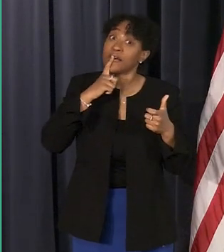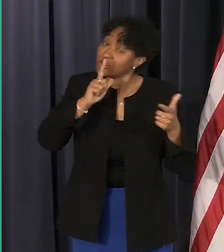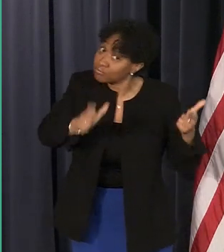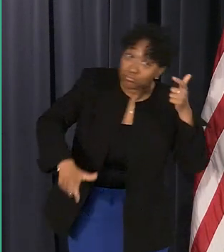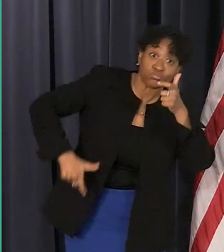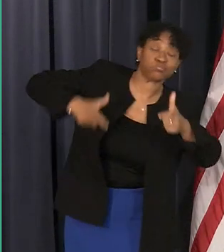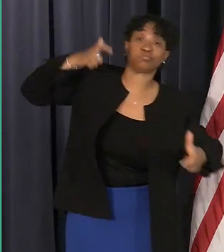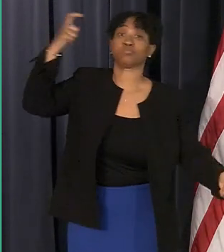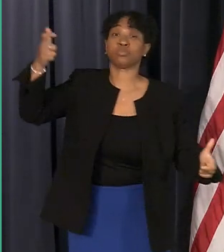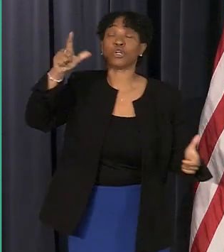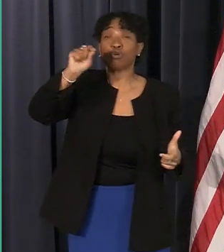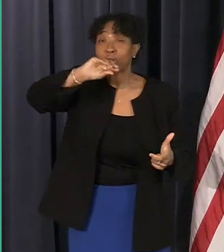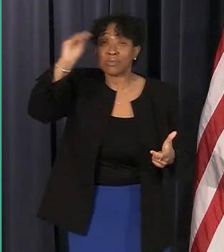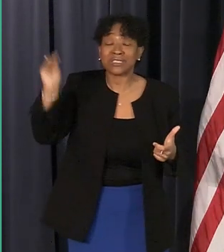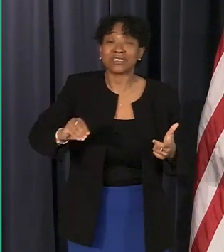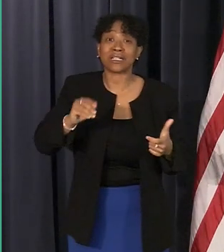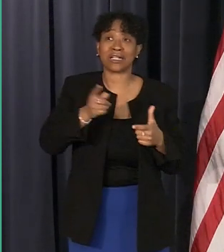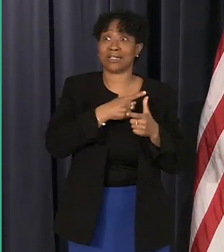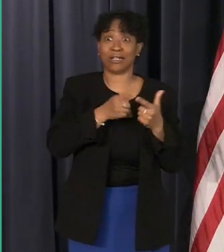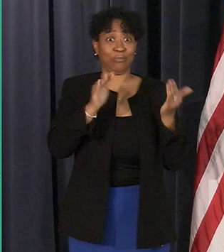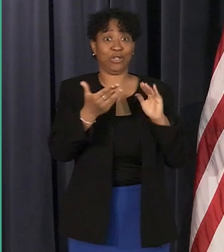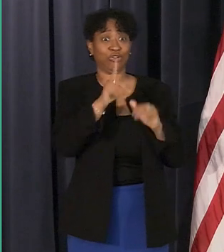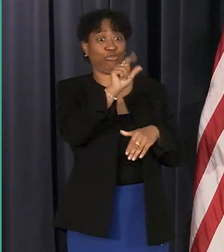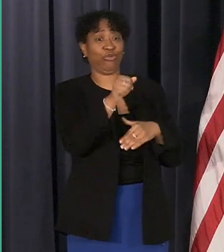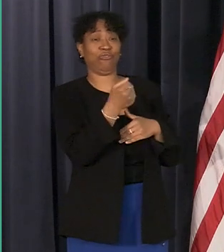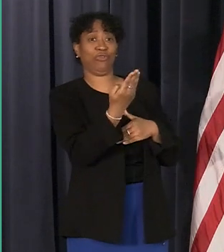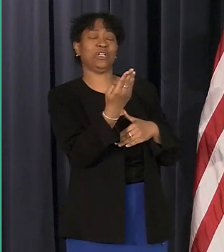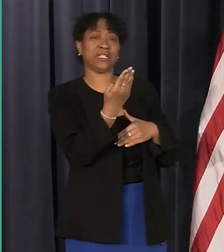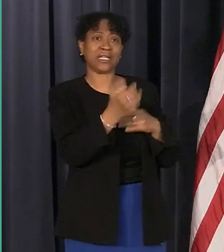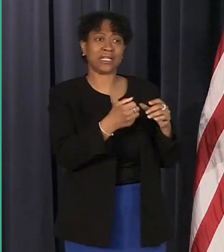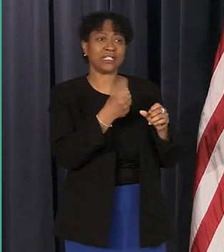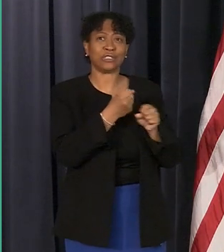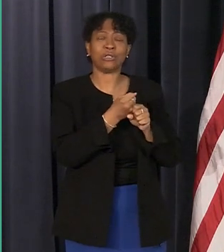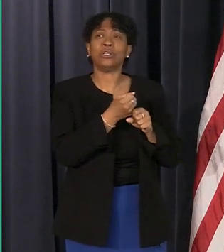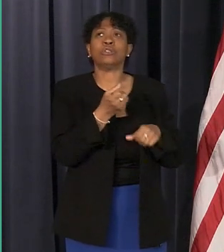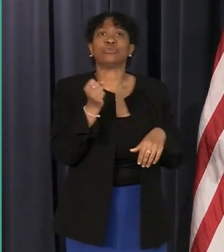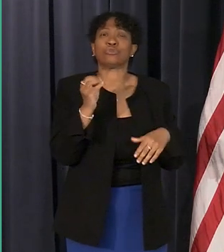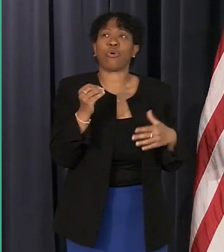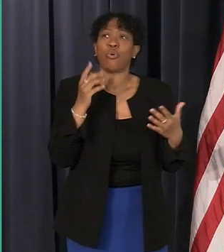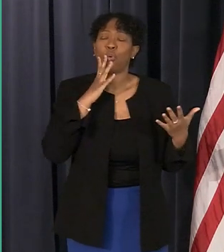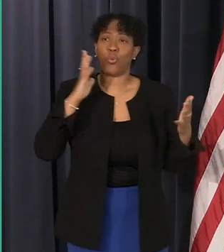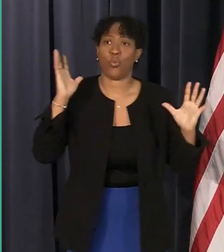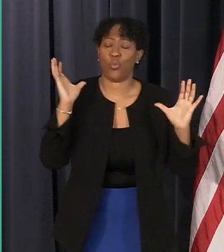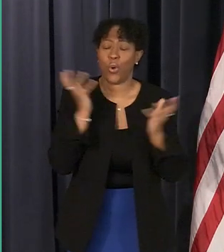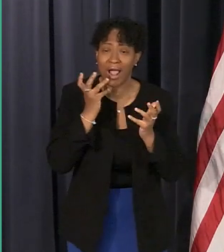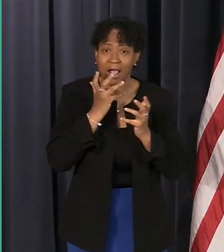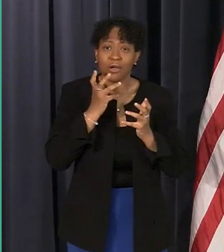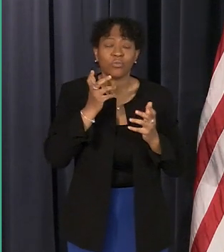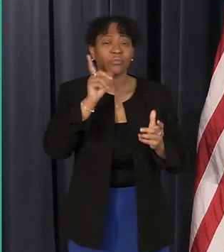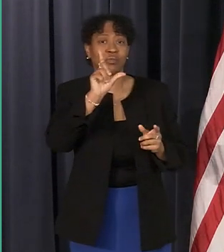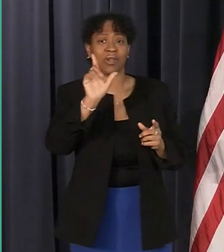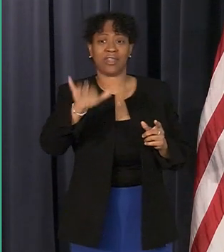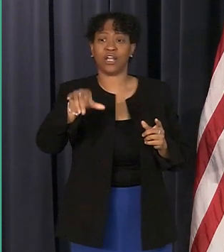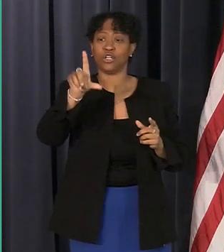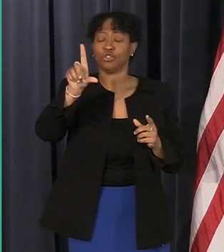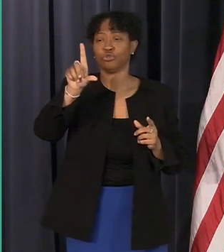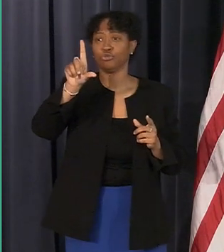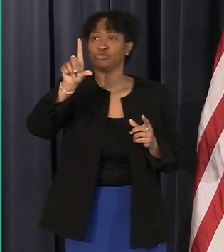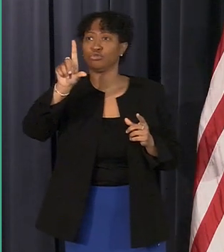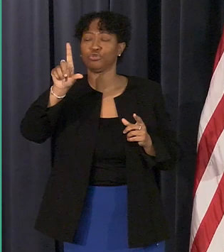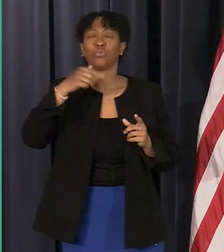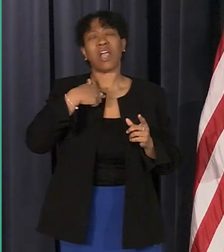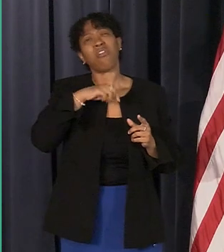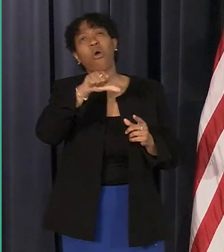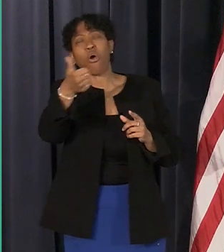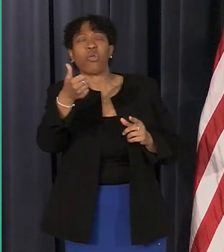was almost 20 percent bigger than any storm we've had in history and so we are interpreting the 2016 storm we had a